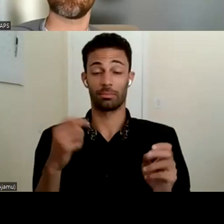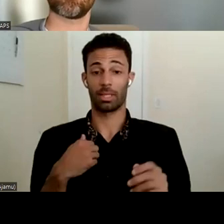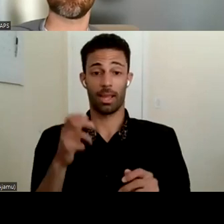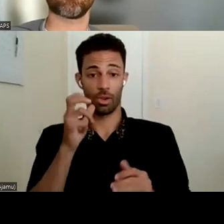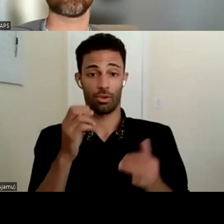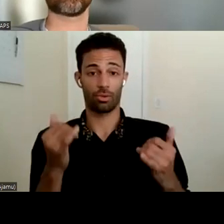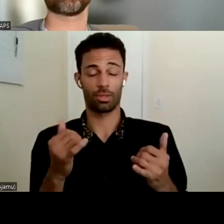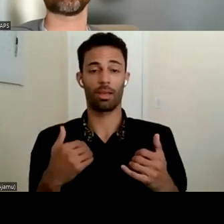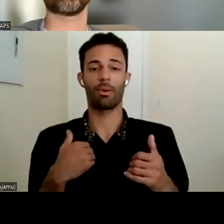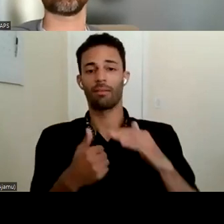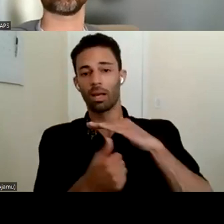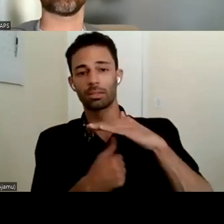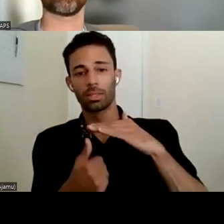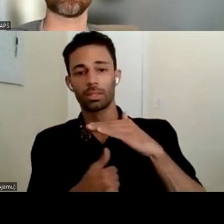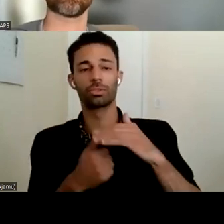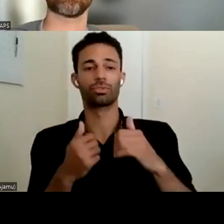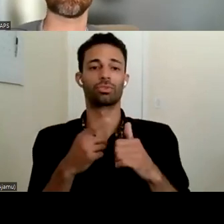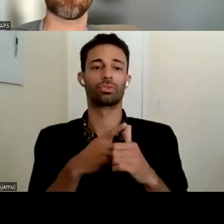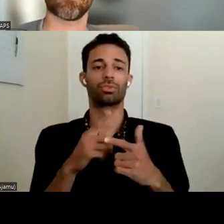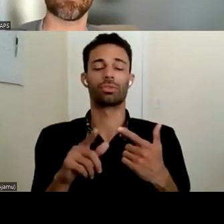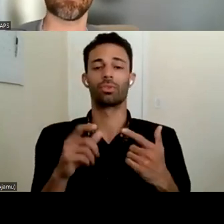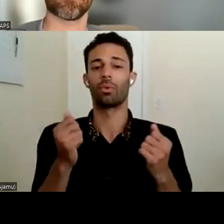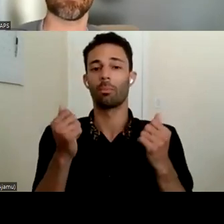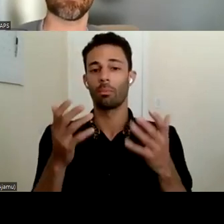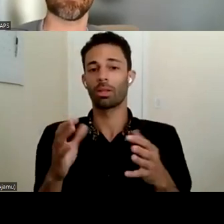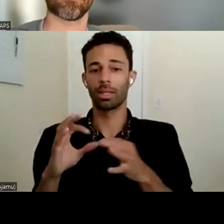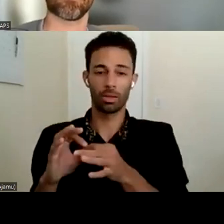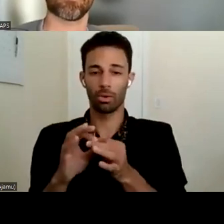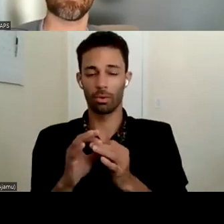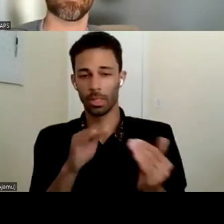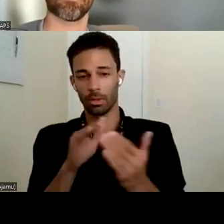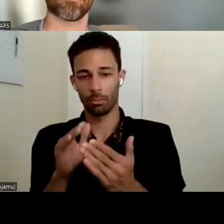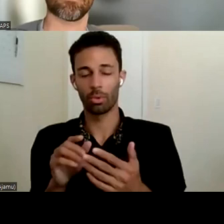you know we have isolation uh we need multi-coordinated approaches